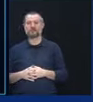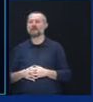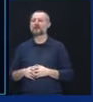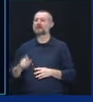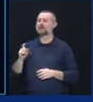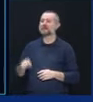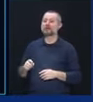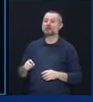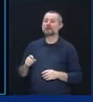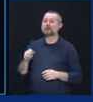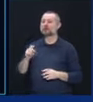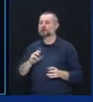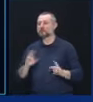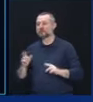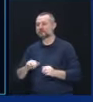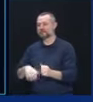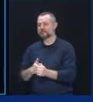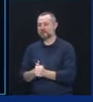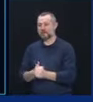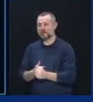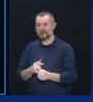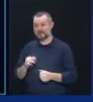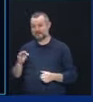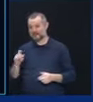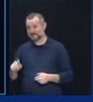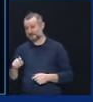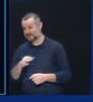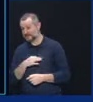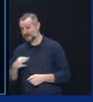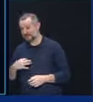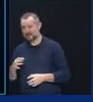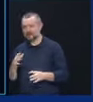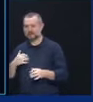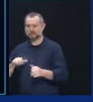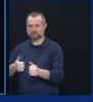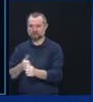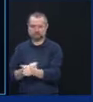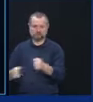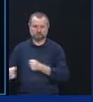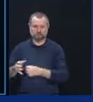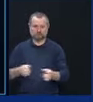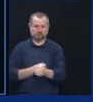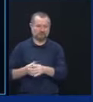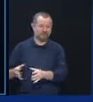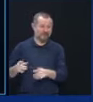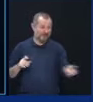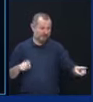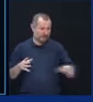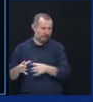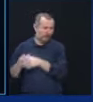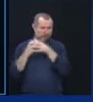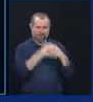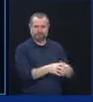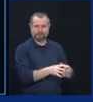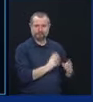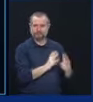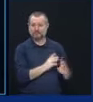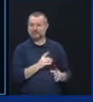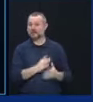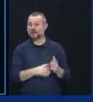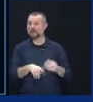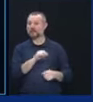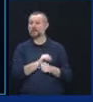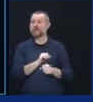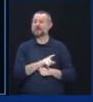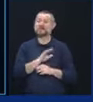We have to have surge staff available. Because you can't ask a person in a nursing home to work seven days a